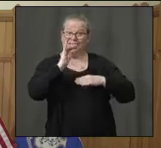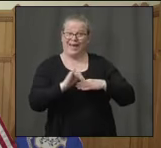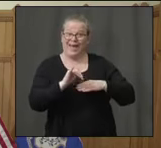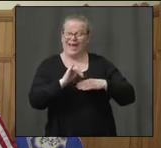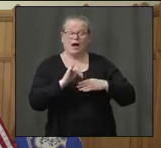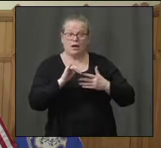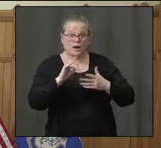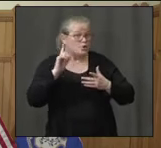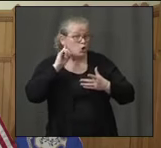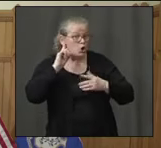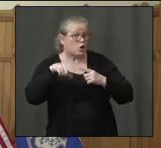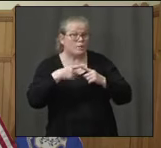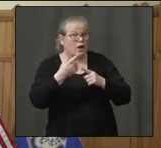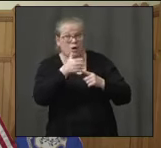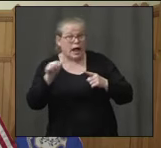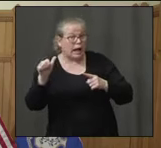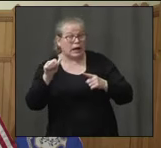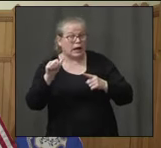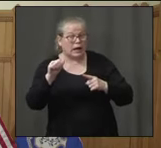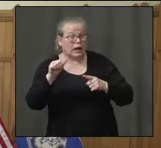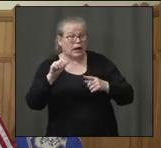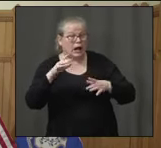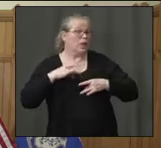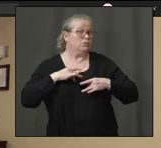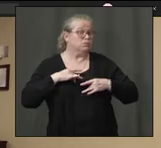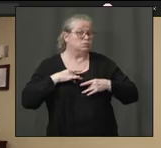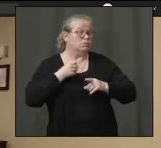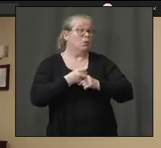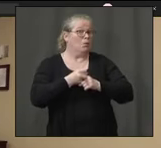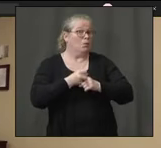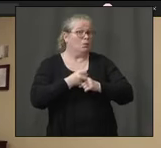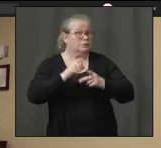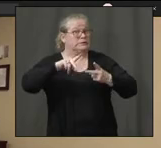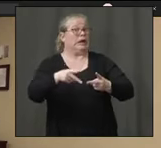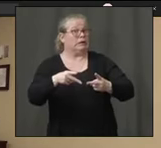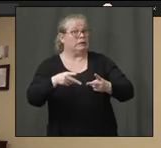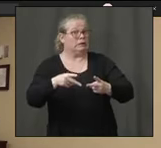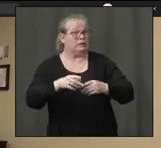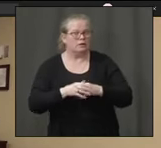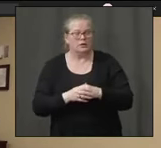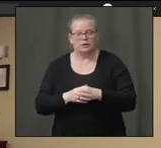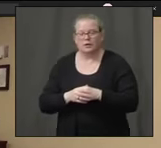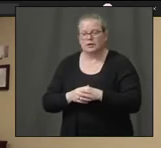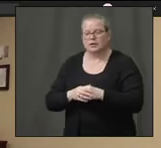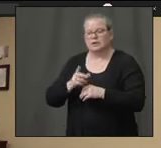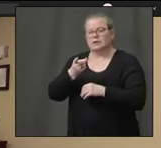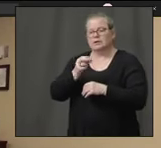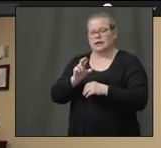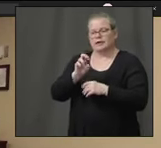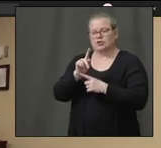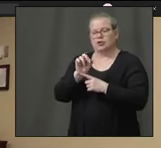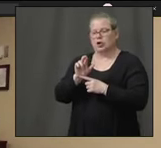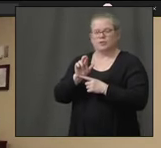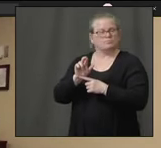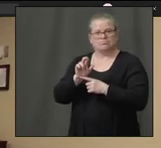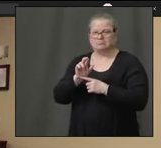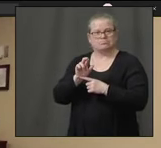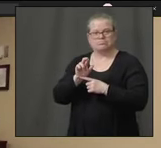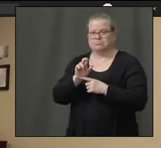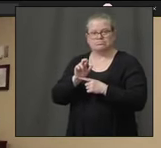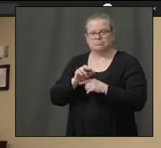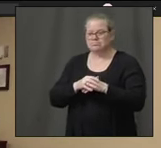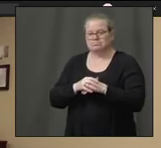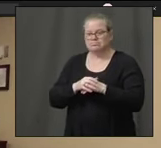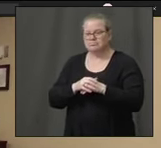relapse? Sure. Thankfully, at least to date, they've been fairly infrequent, not